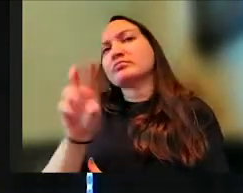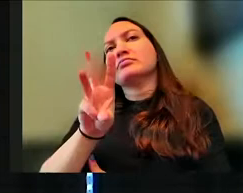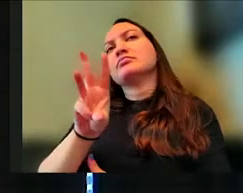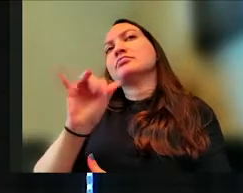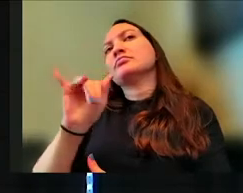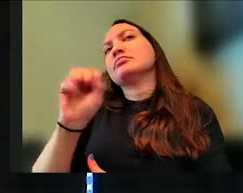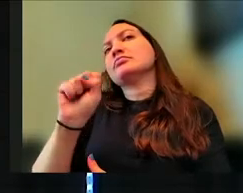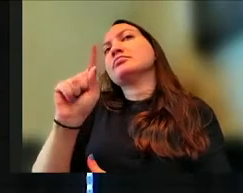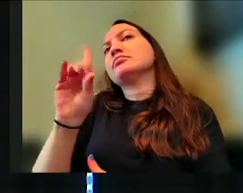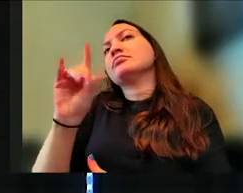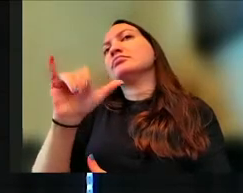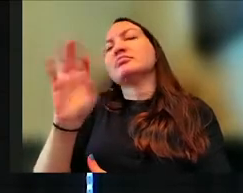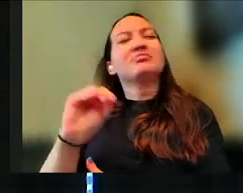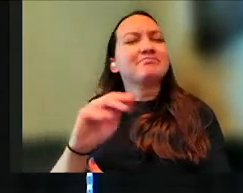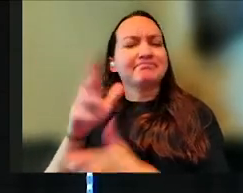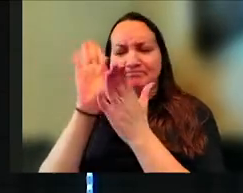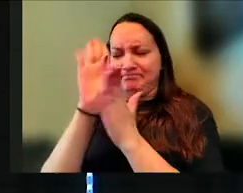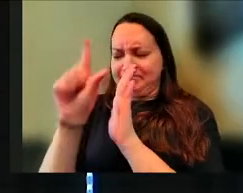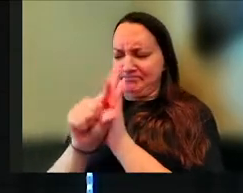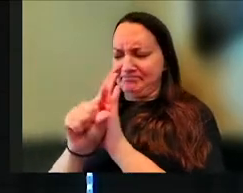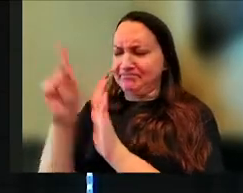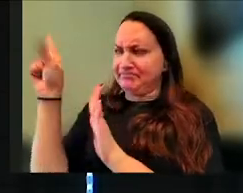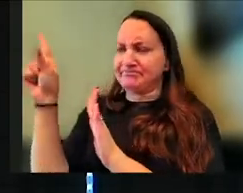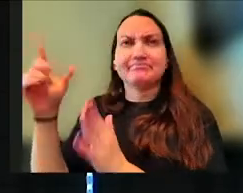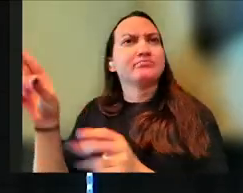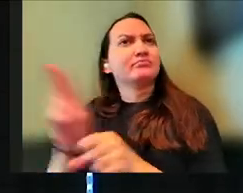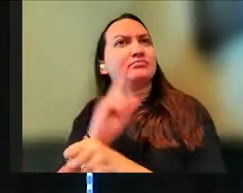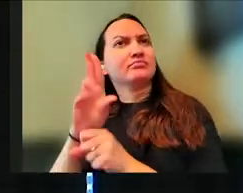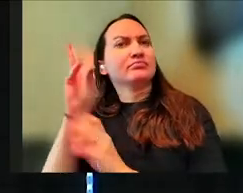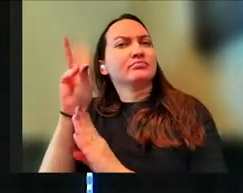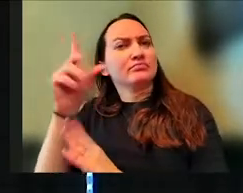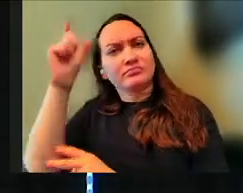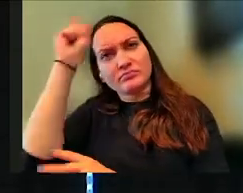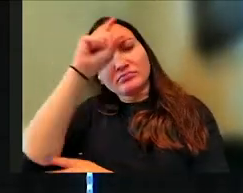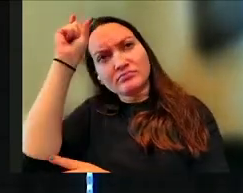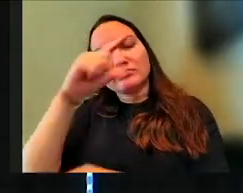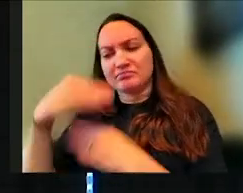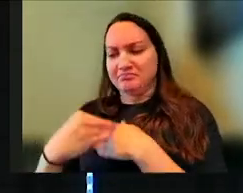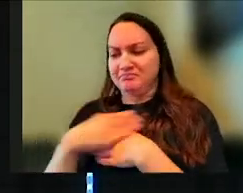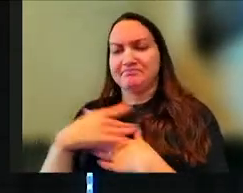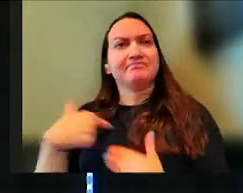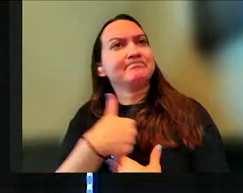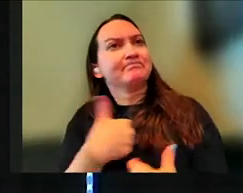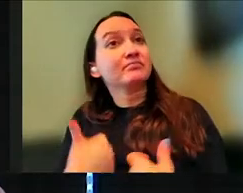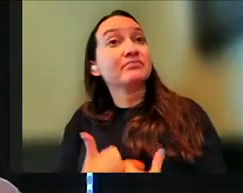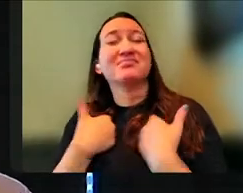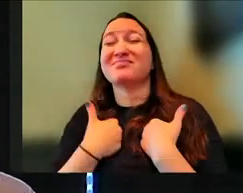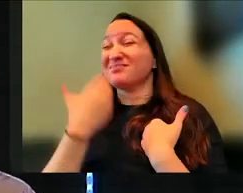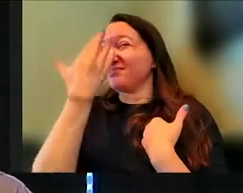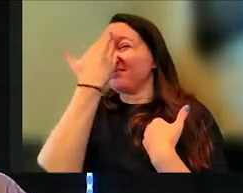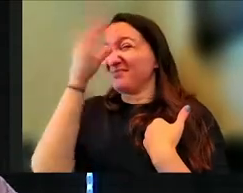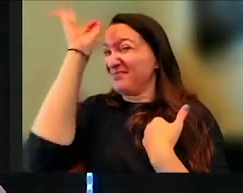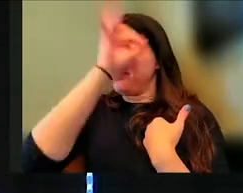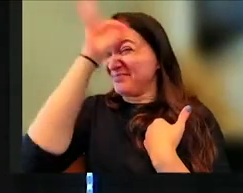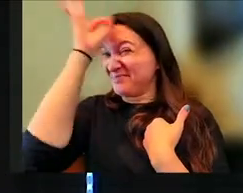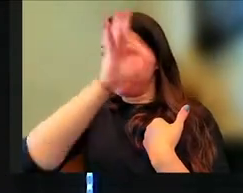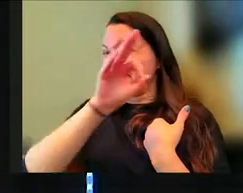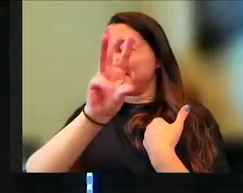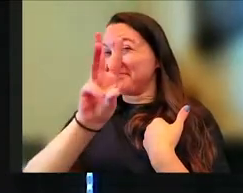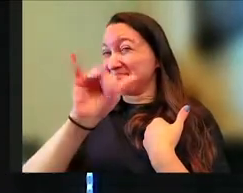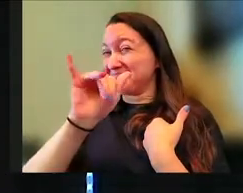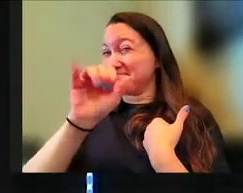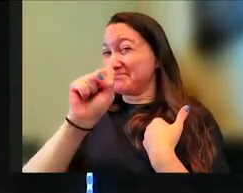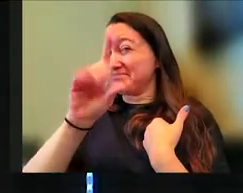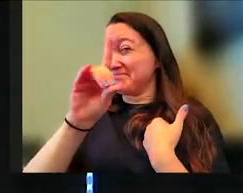background as to how God wants to use wisdom to move in our lives, okay? So if you don't know a ton about wisdom, you need to know,